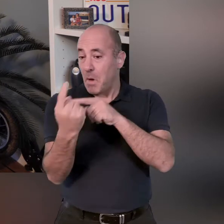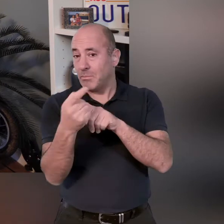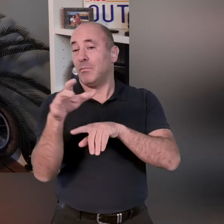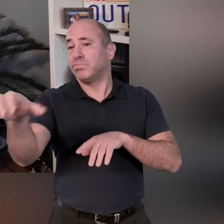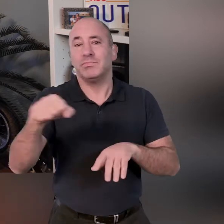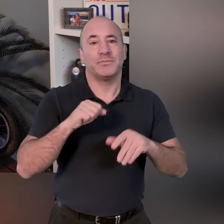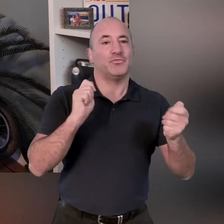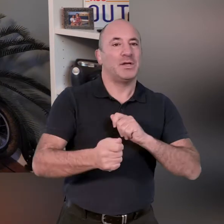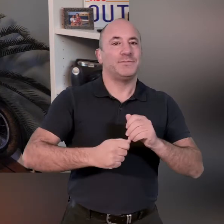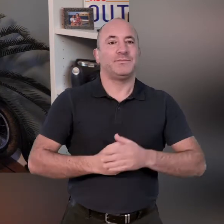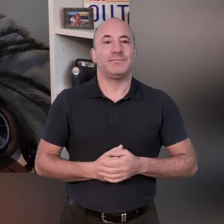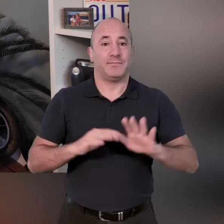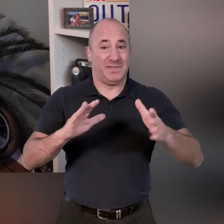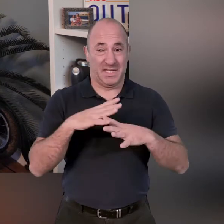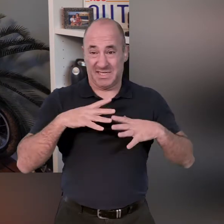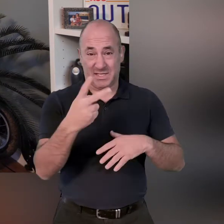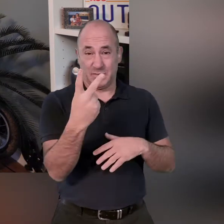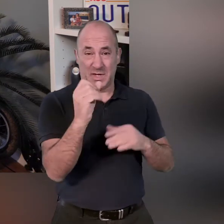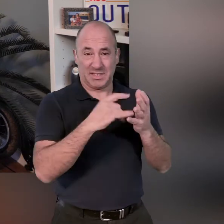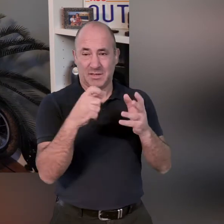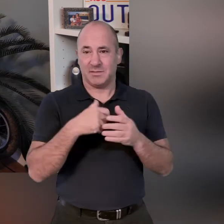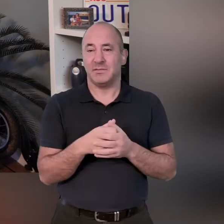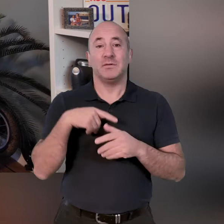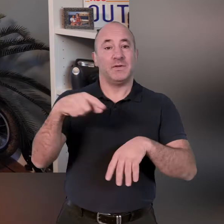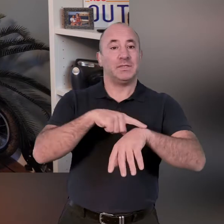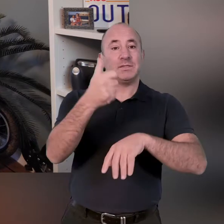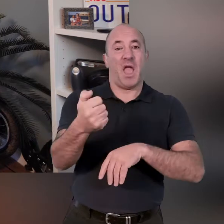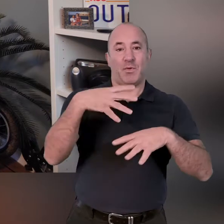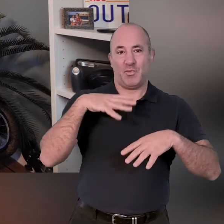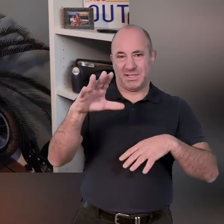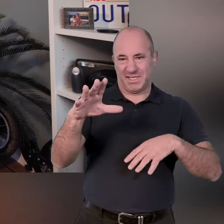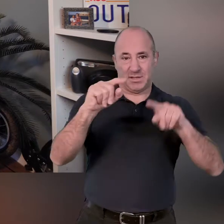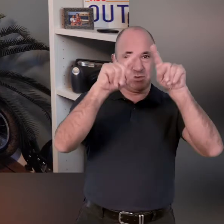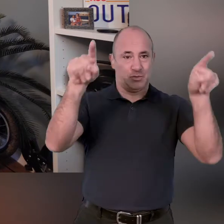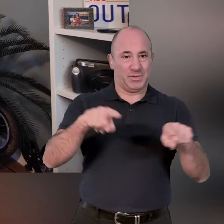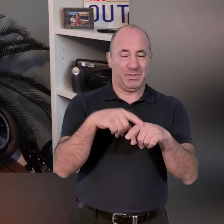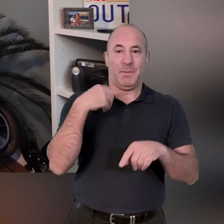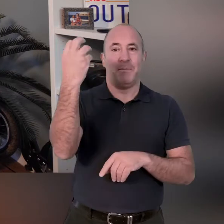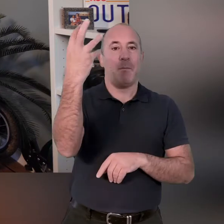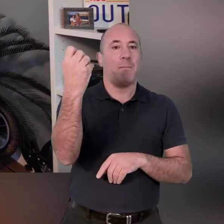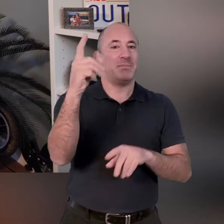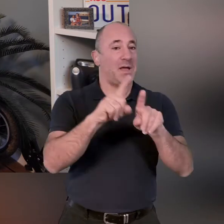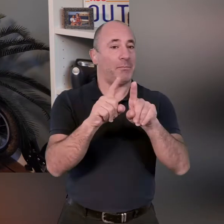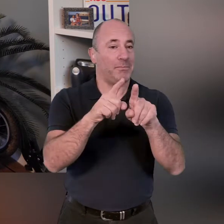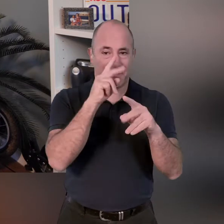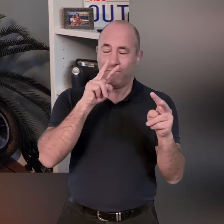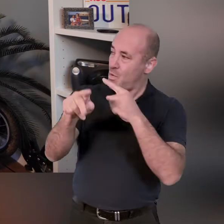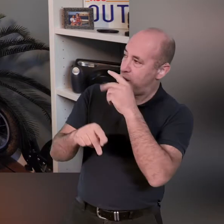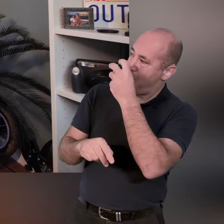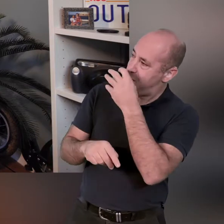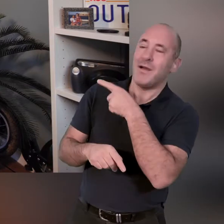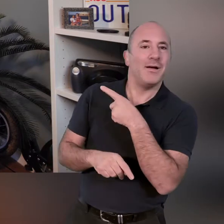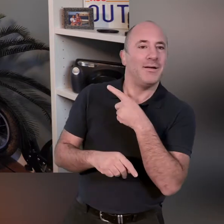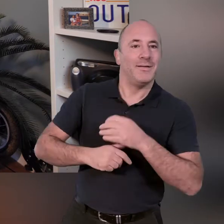weight is today okay so we're going to go in 20 seconds here i've got a timer up and i'll have one on the screen as well for you so you can